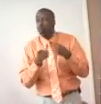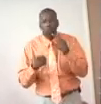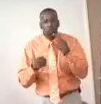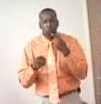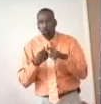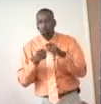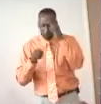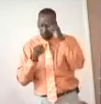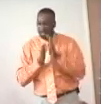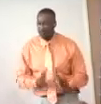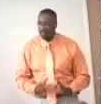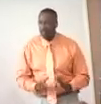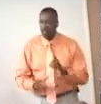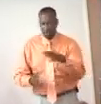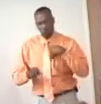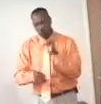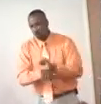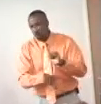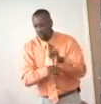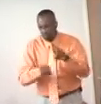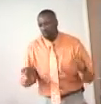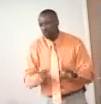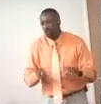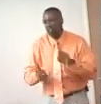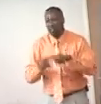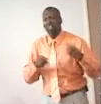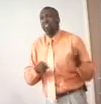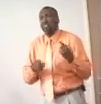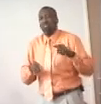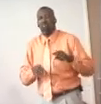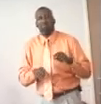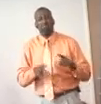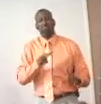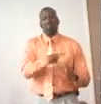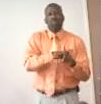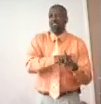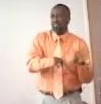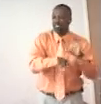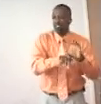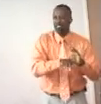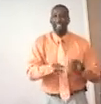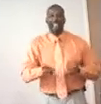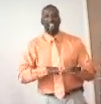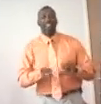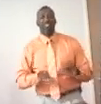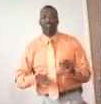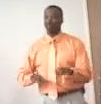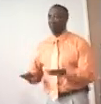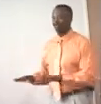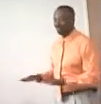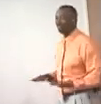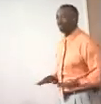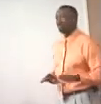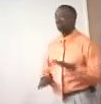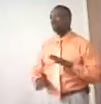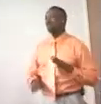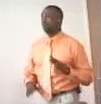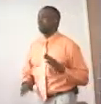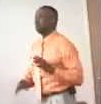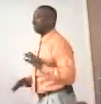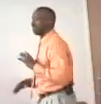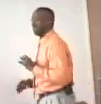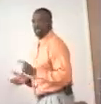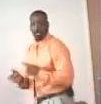talking to believers that we got some work to do. Amen. We can't just step up in the church and act like everything's all right. At